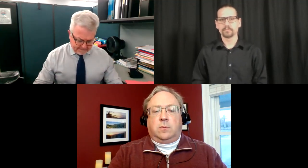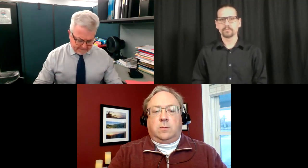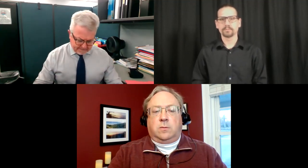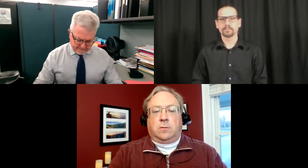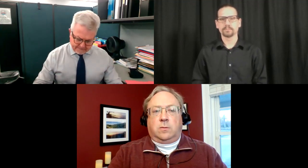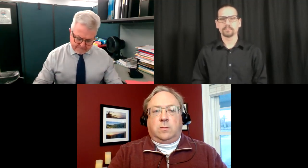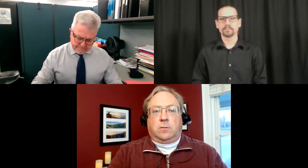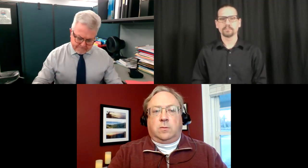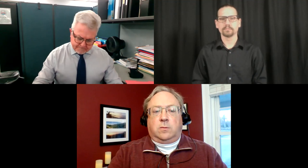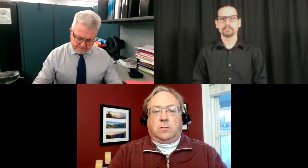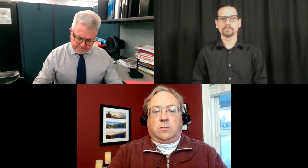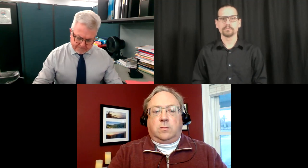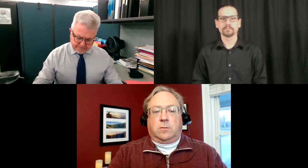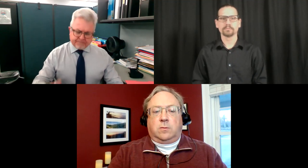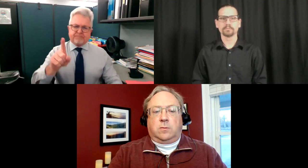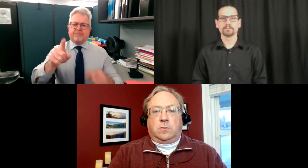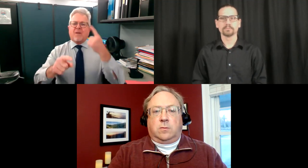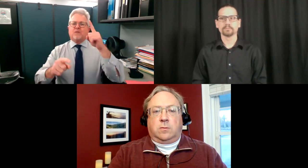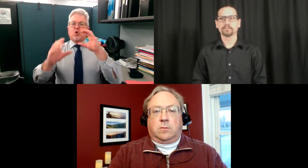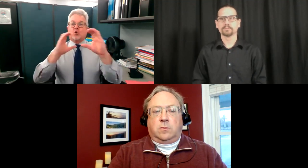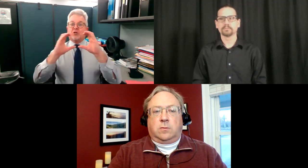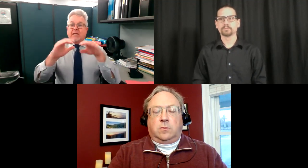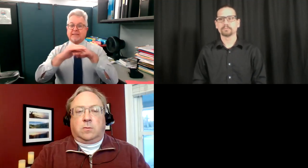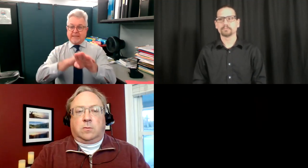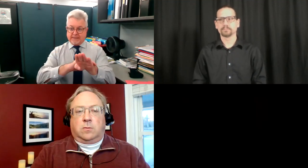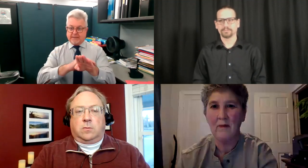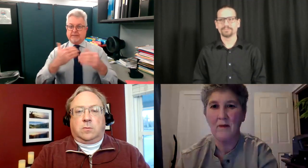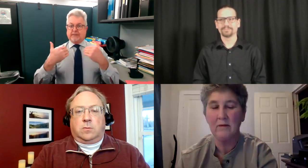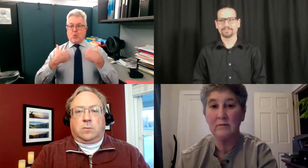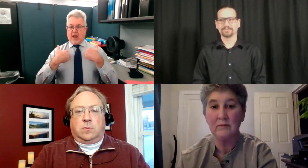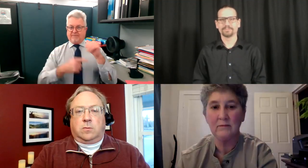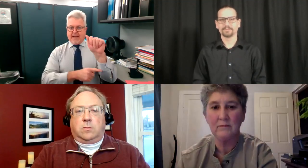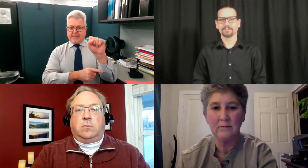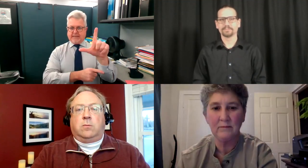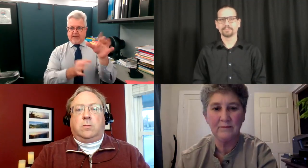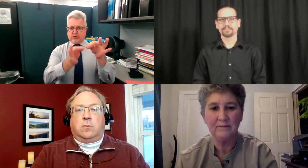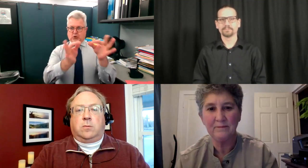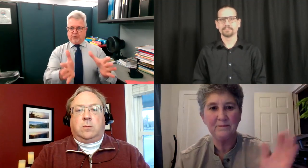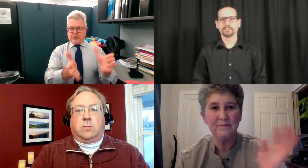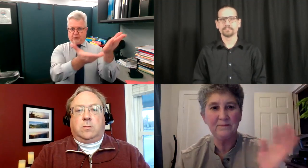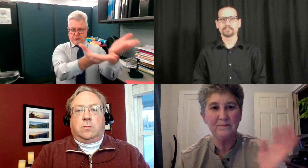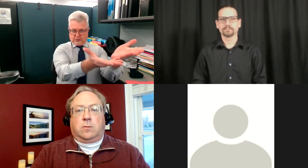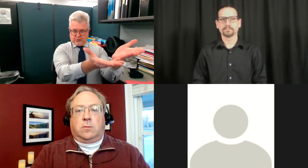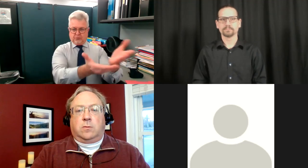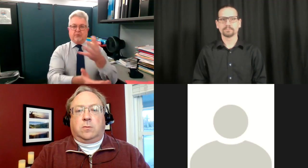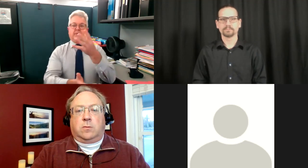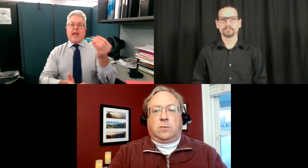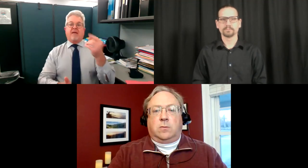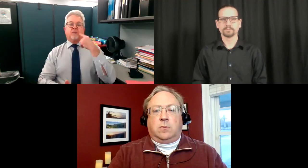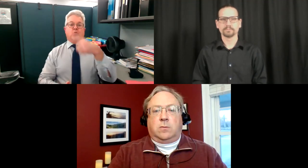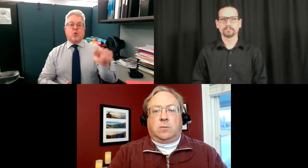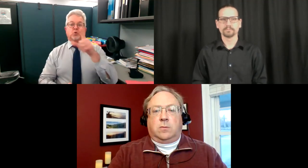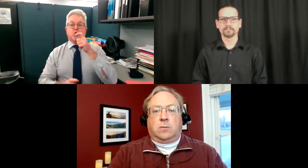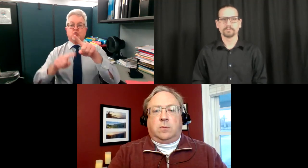Next, for communication access, we have ASL